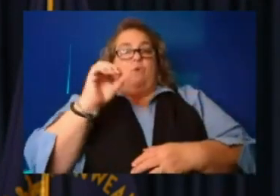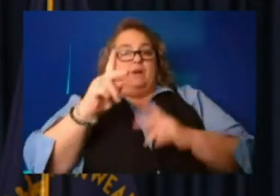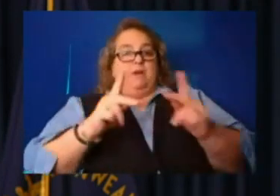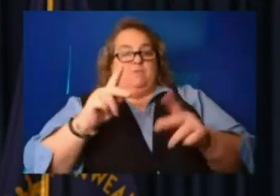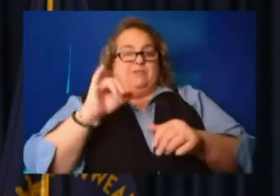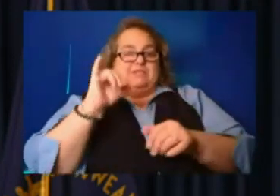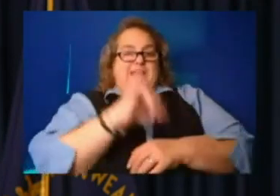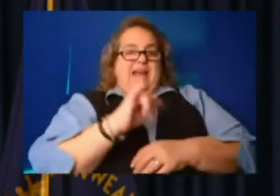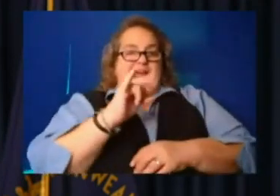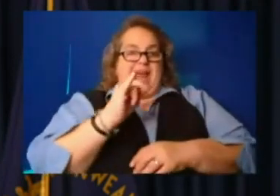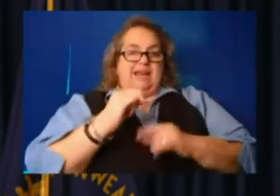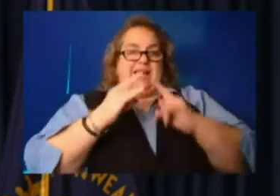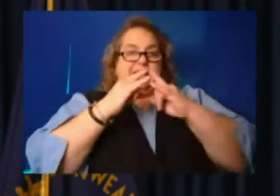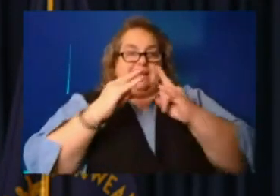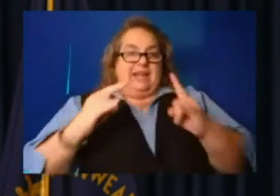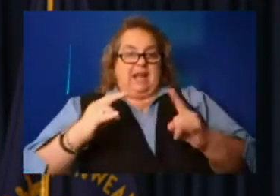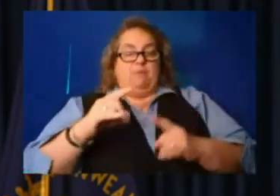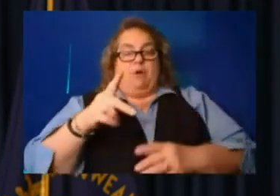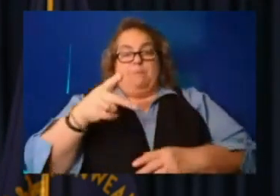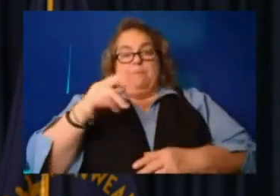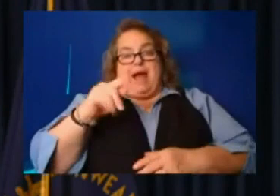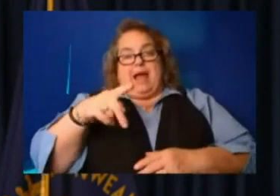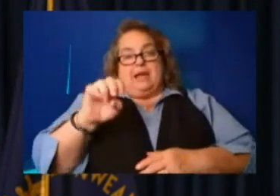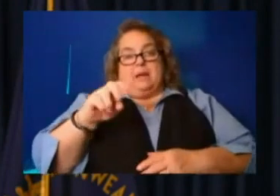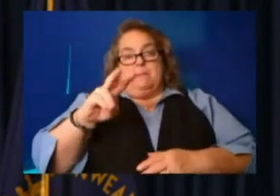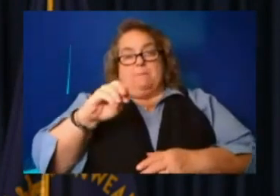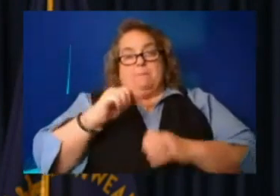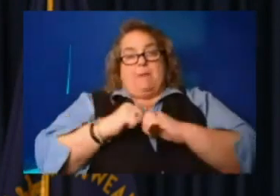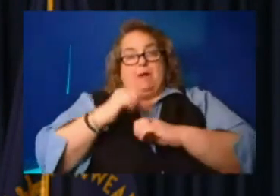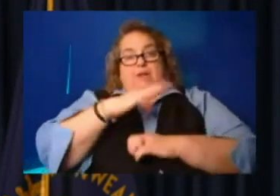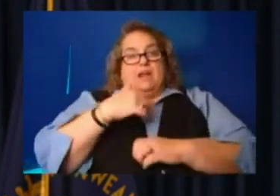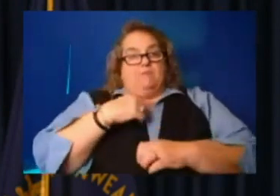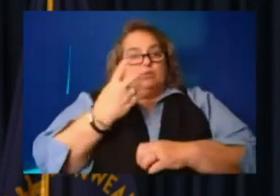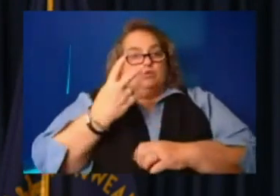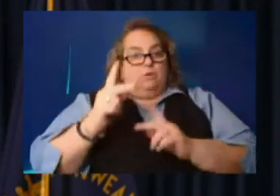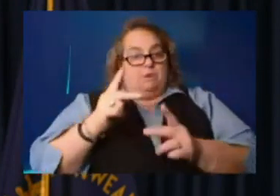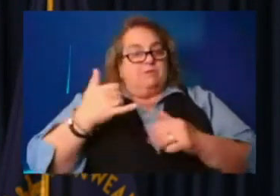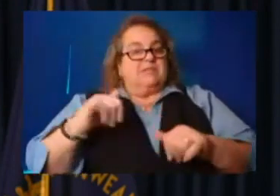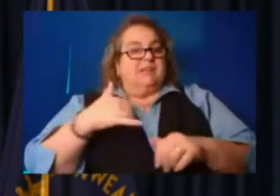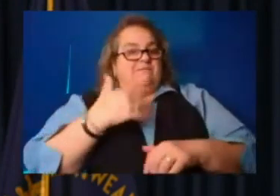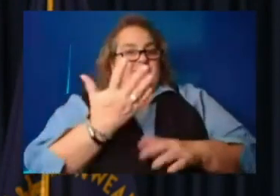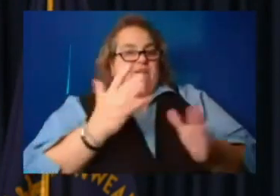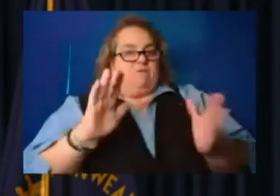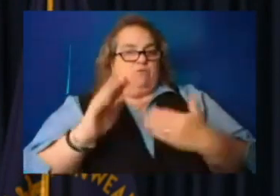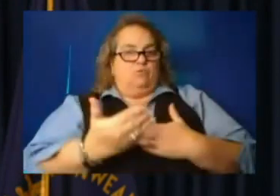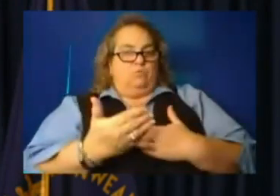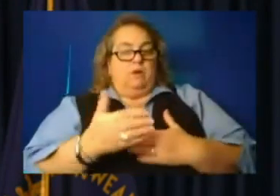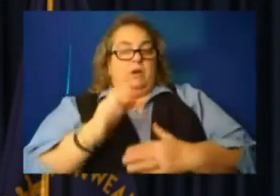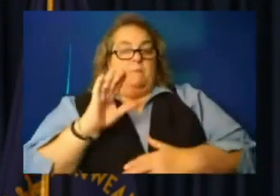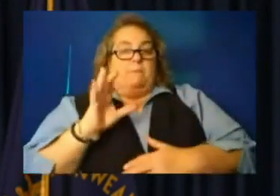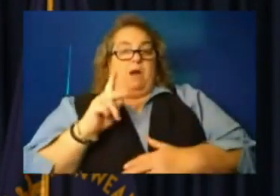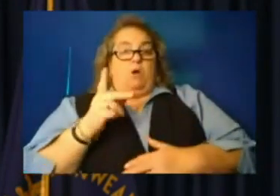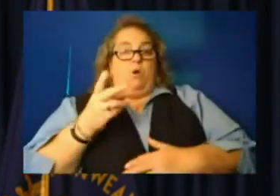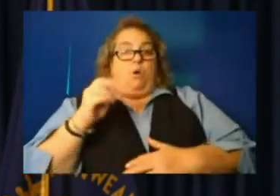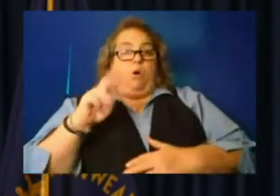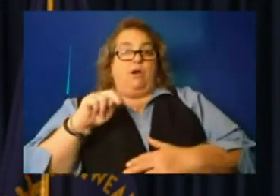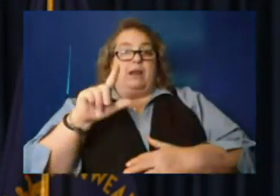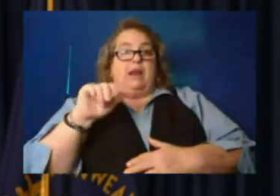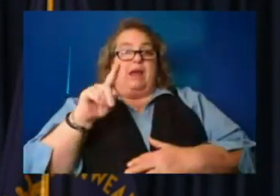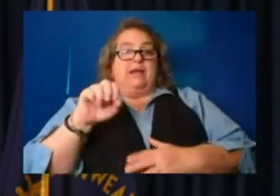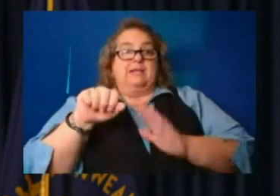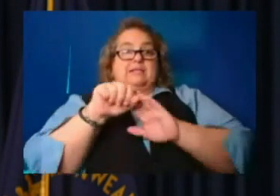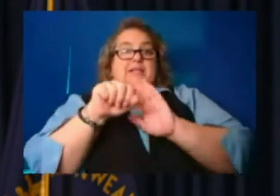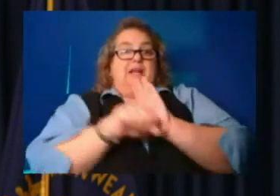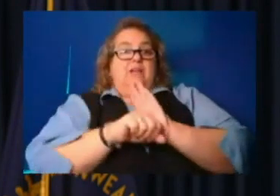Pine Mountain has two folks. There are still five rooms available. Buckhorn Lake State Resort Park shows you